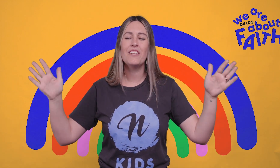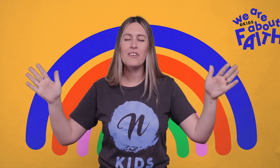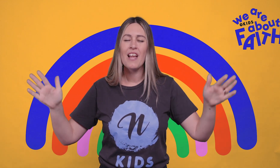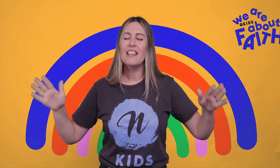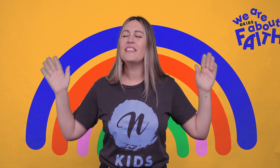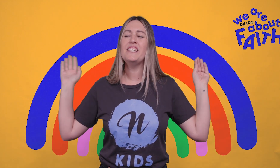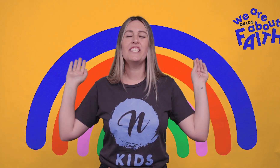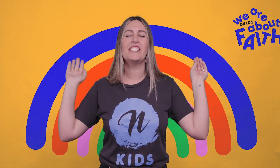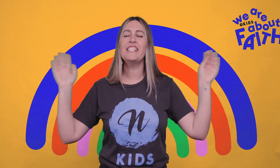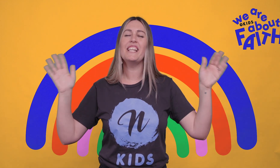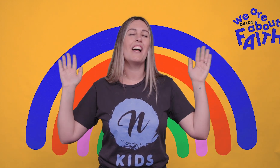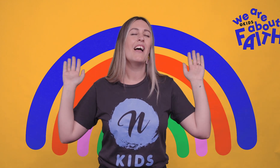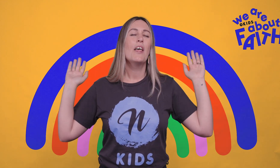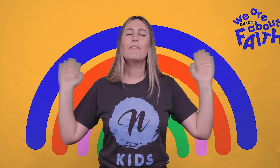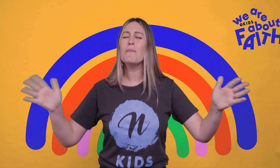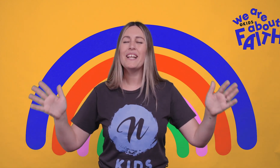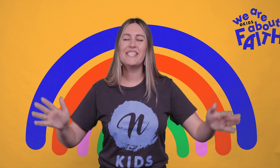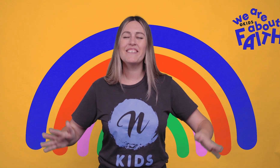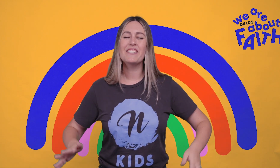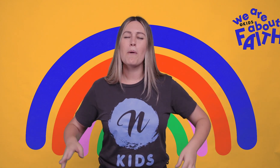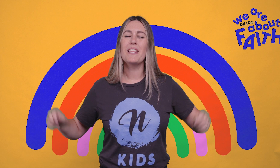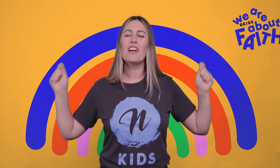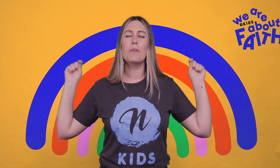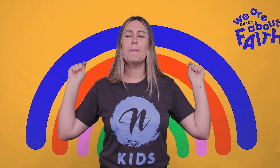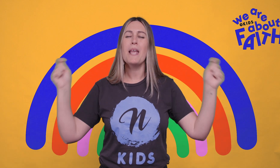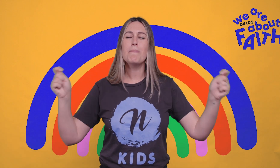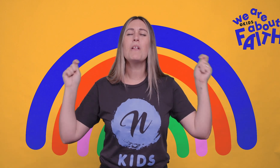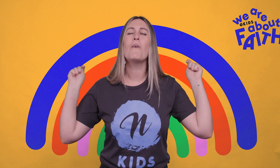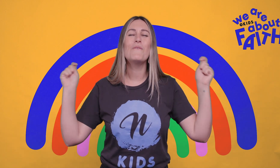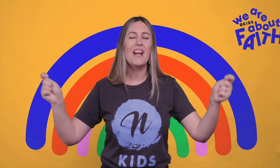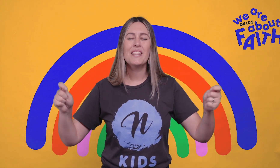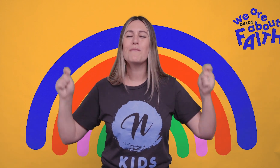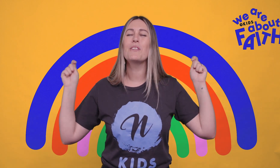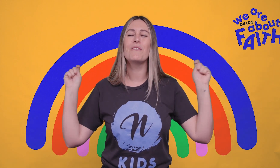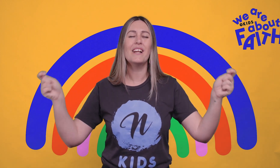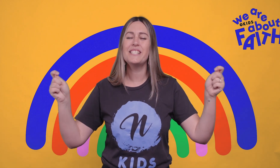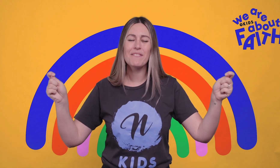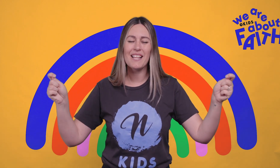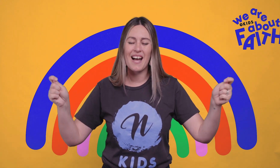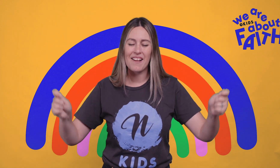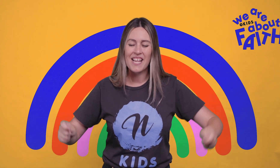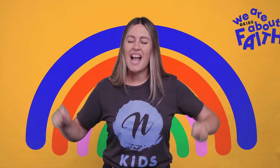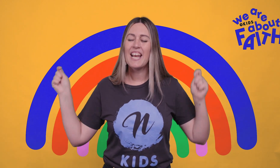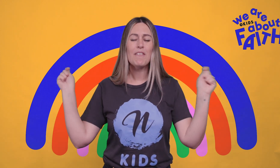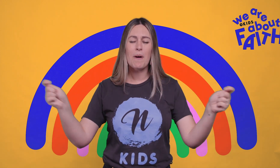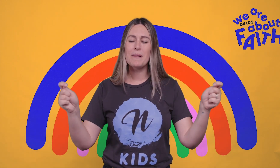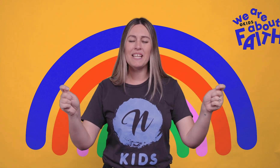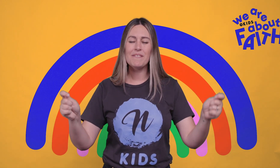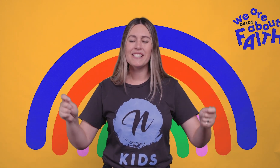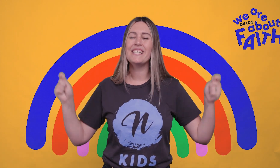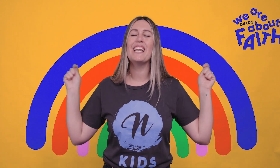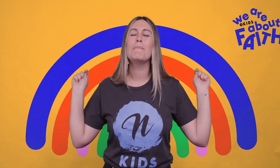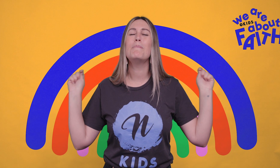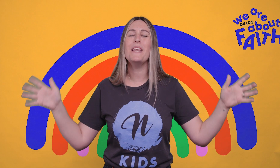God I thank you that this just isn't a three week series God. But they are going to be people of faith for the rest of their lives. And everyone